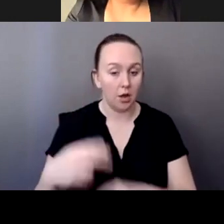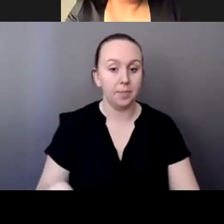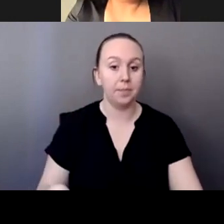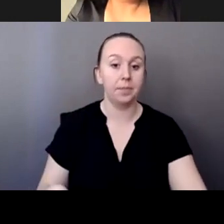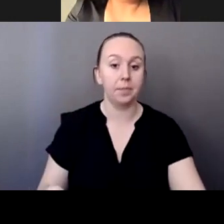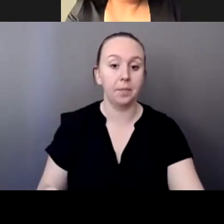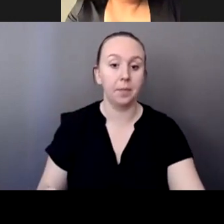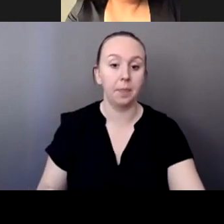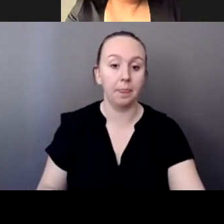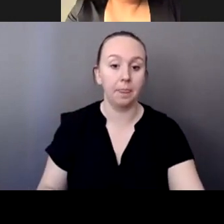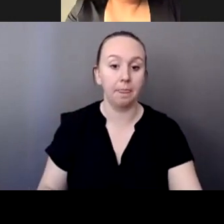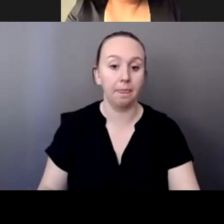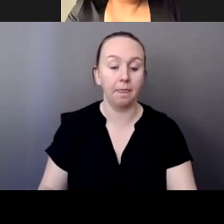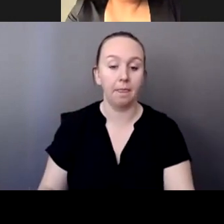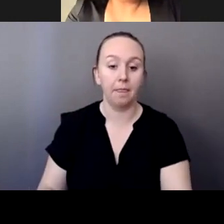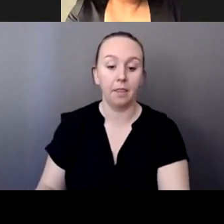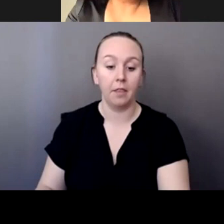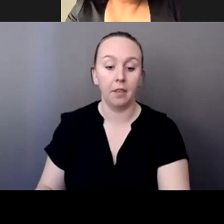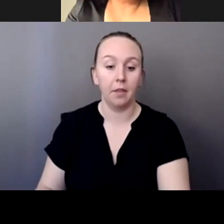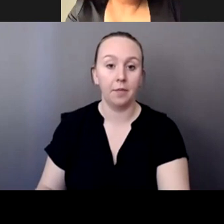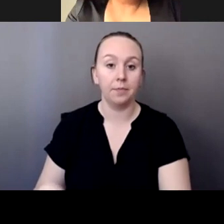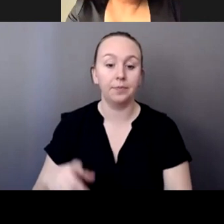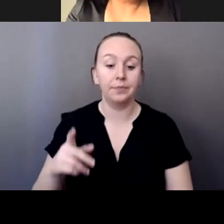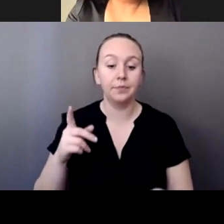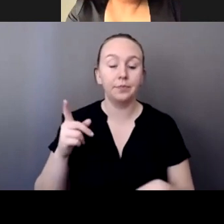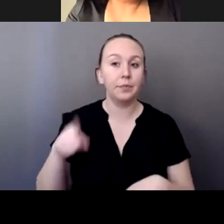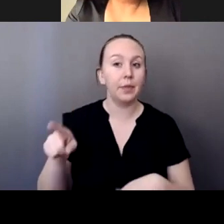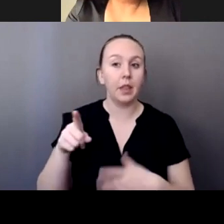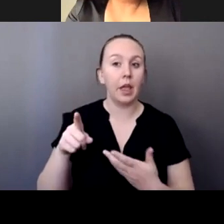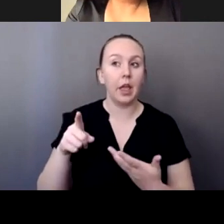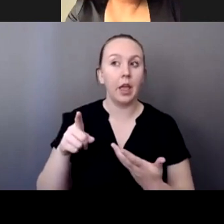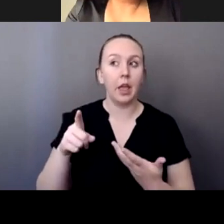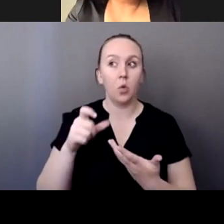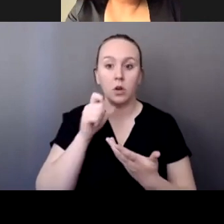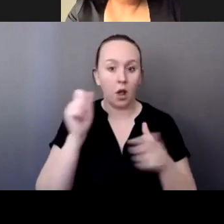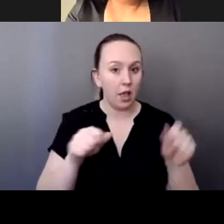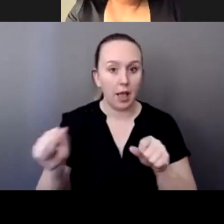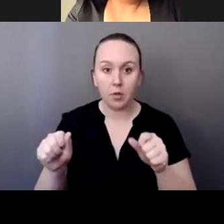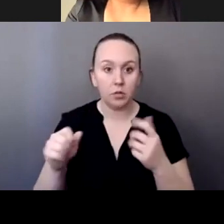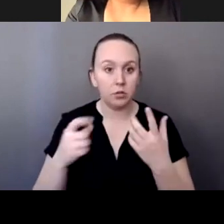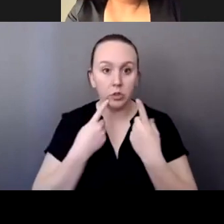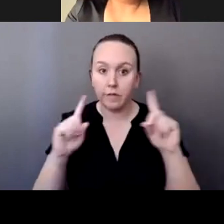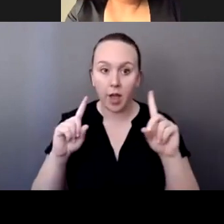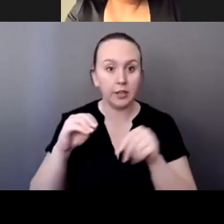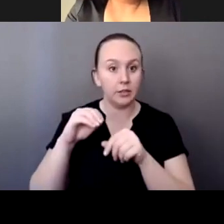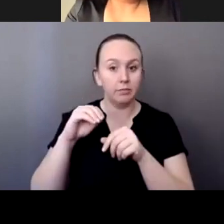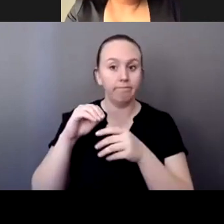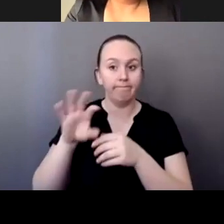I wasn't, they were unable to find, were unable to find him in that area.